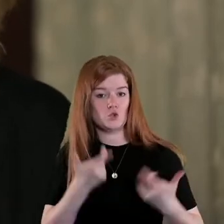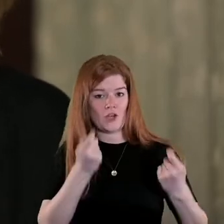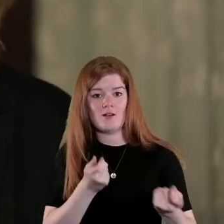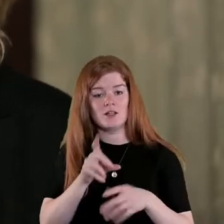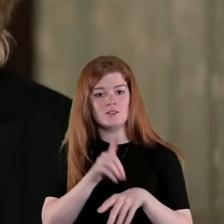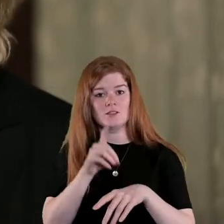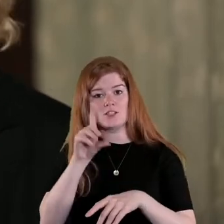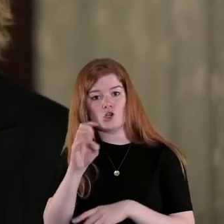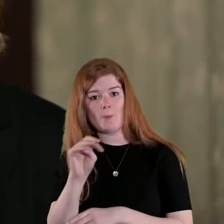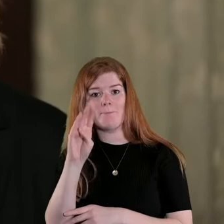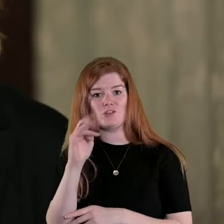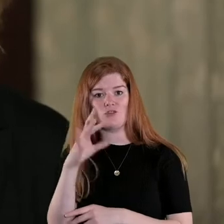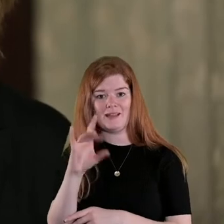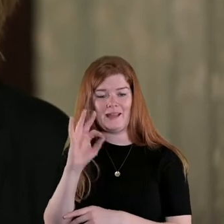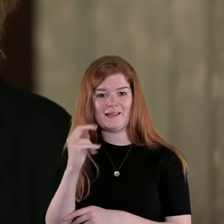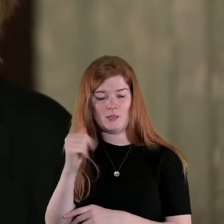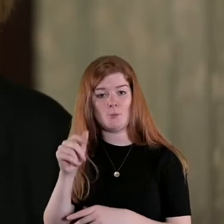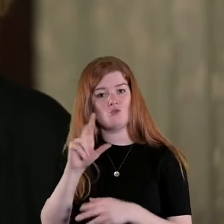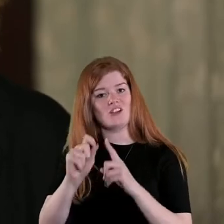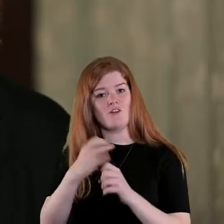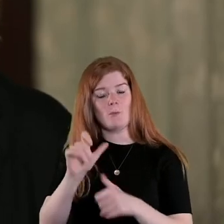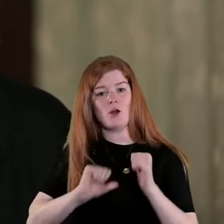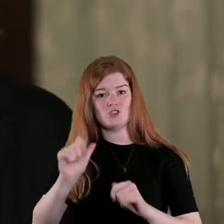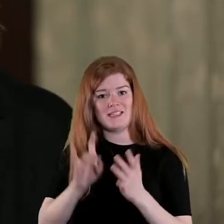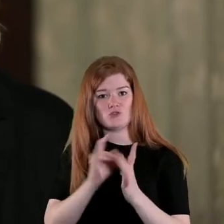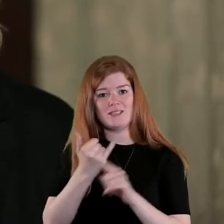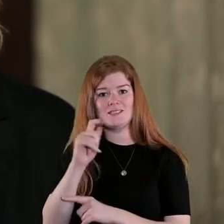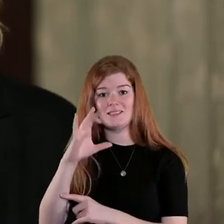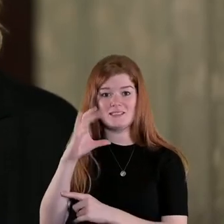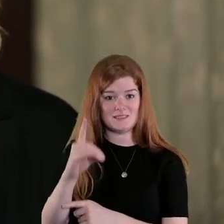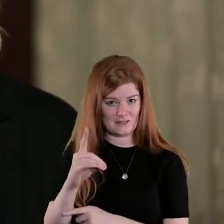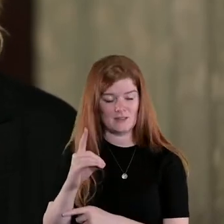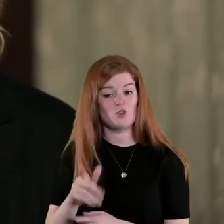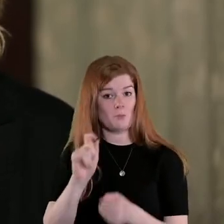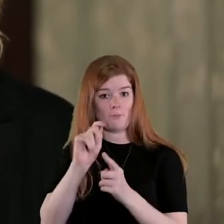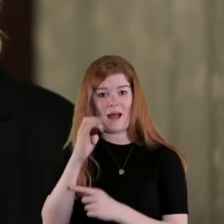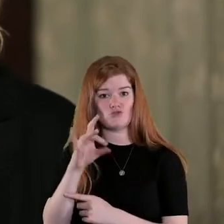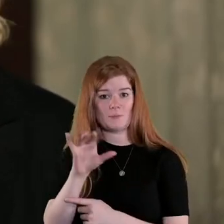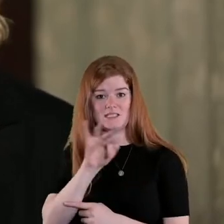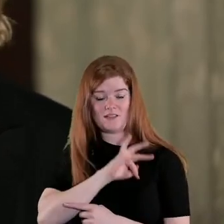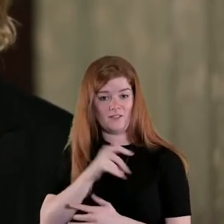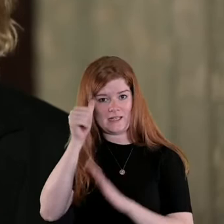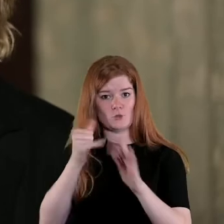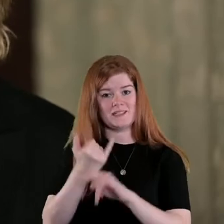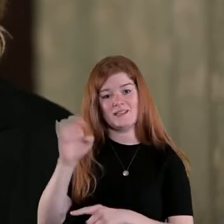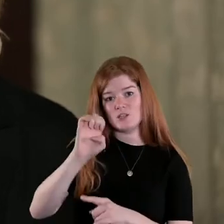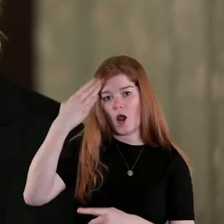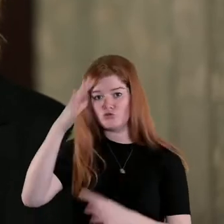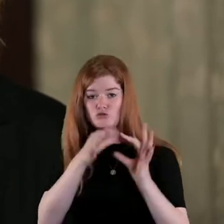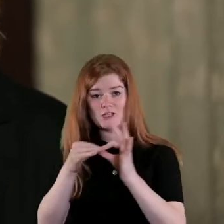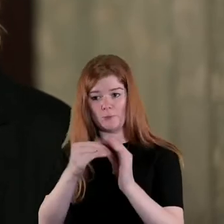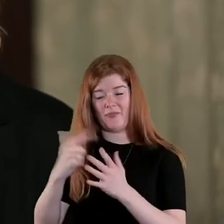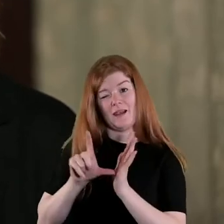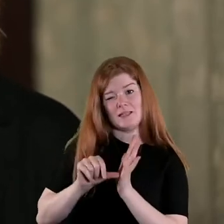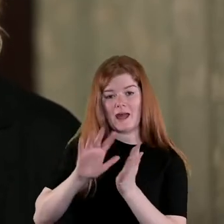Dr Patrick Gagan who's Professor of Modern History in Trinity College Dublin Patrick's an expert in the British Irish relationship in the late